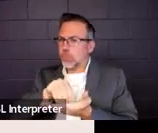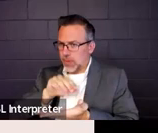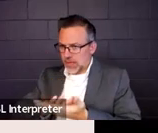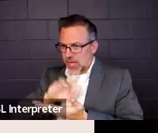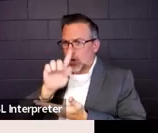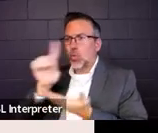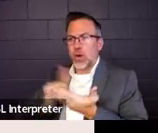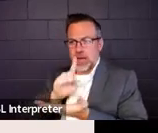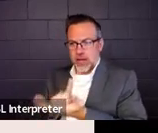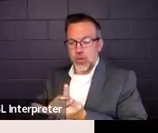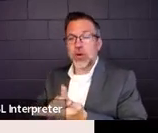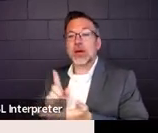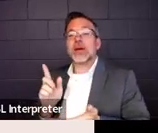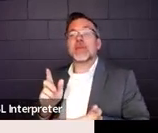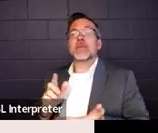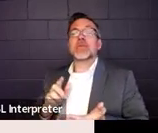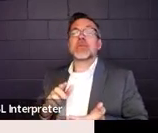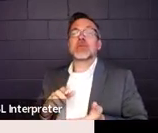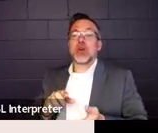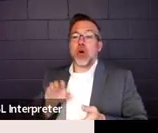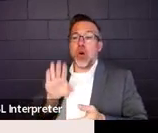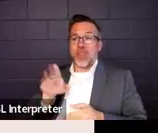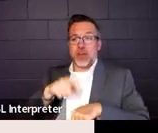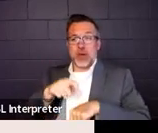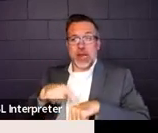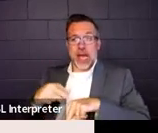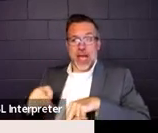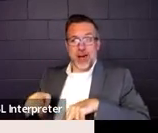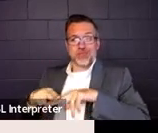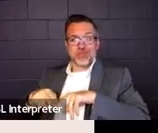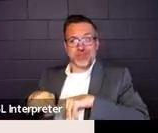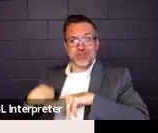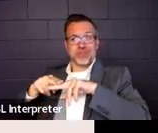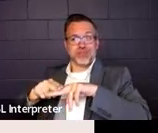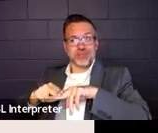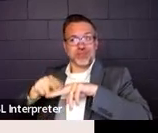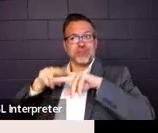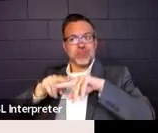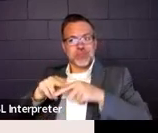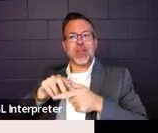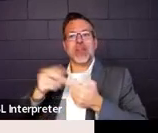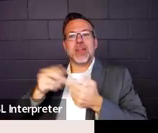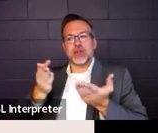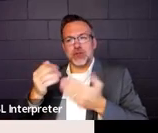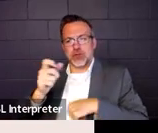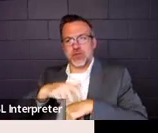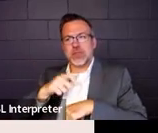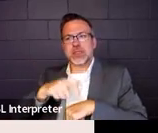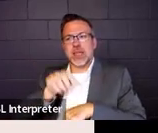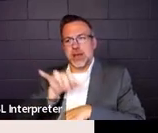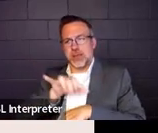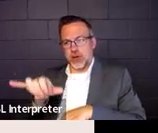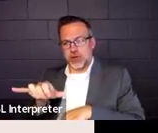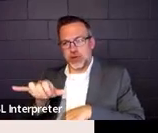So that means that as they increase their time, you're amending those service times on the IEP.